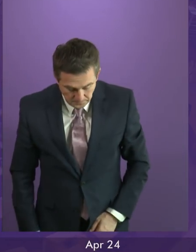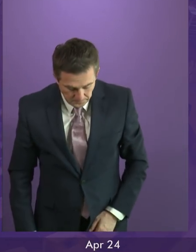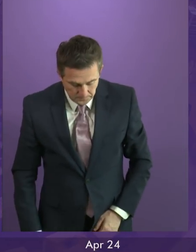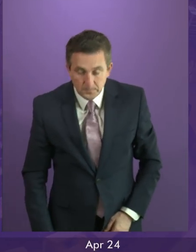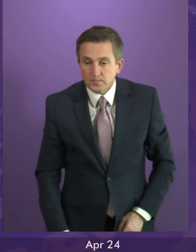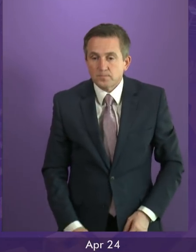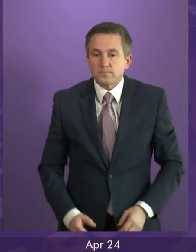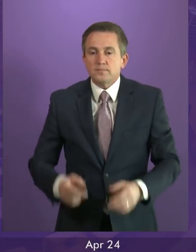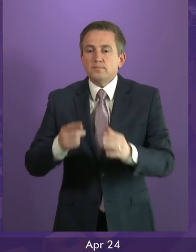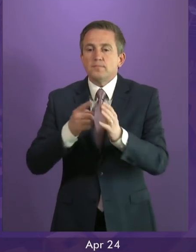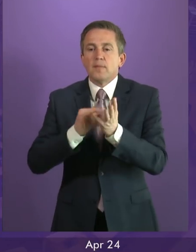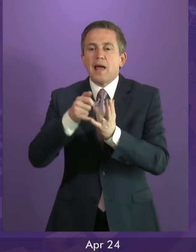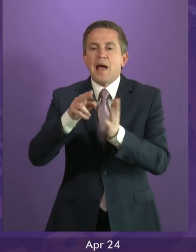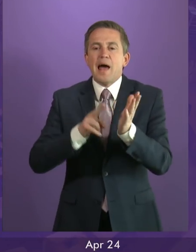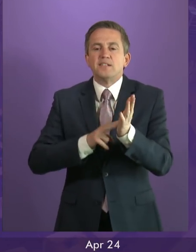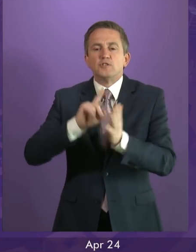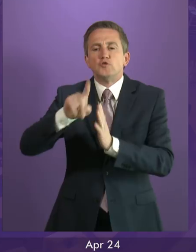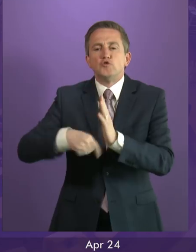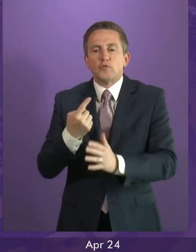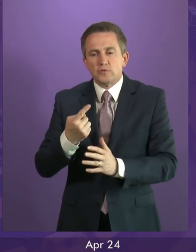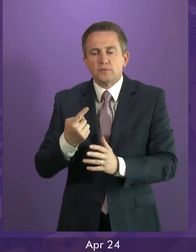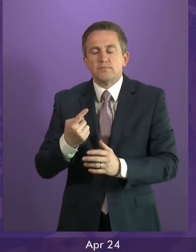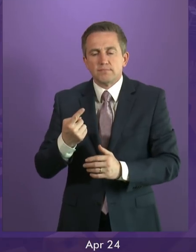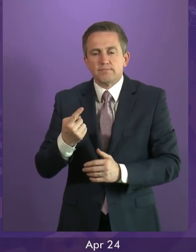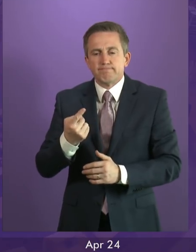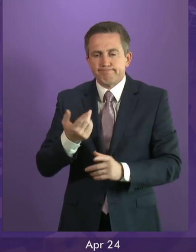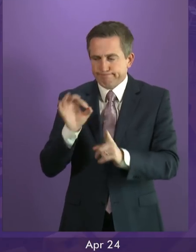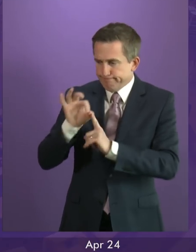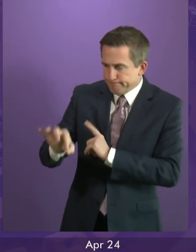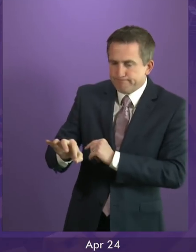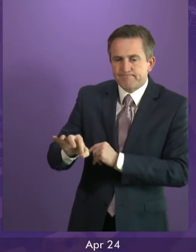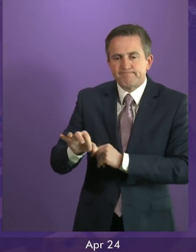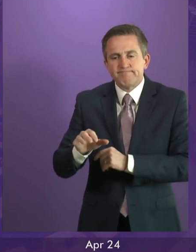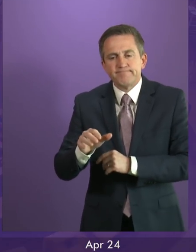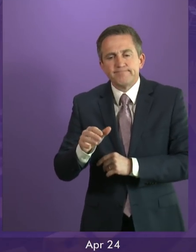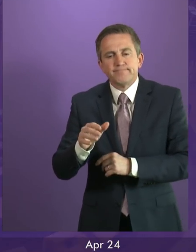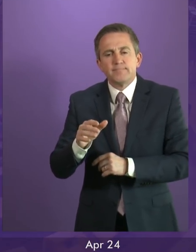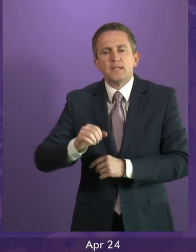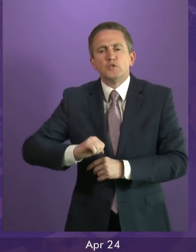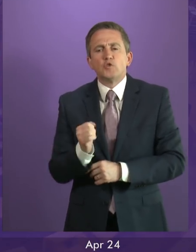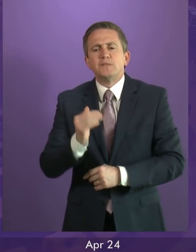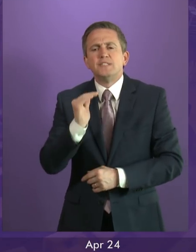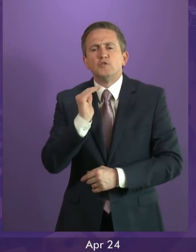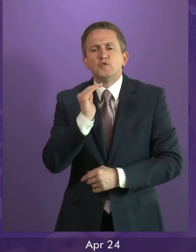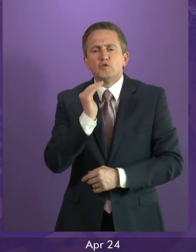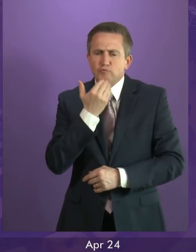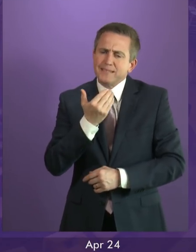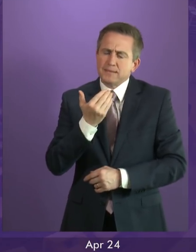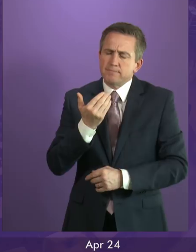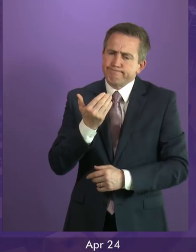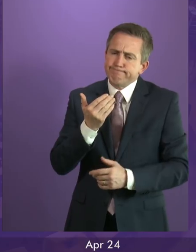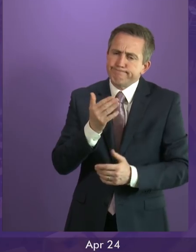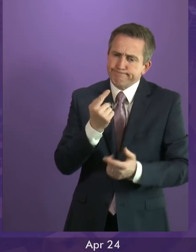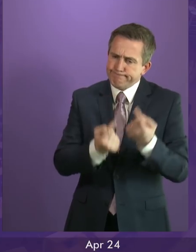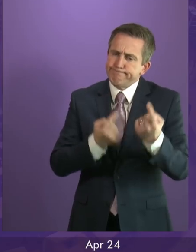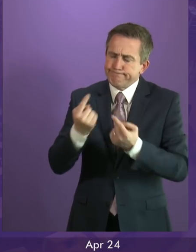I call Alison Johnson to be followed by Willie Rennie. Alison Johnson. Thank you. With fellow members, the Scottish Greens pay our respects to Lira